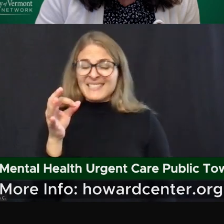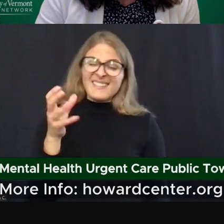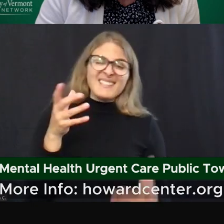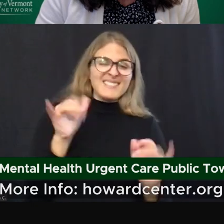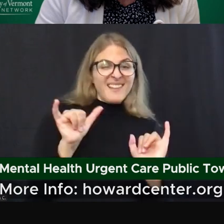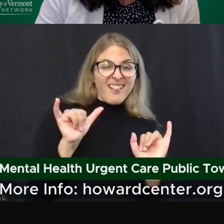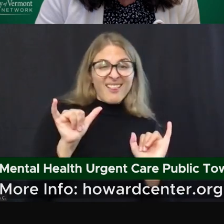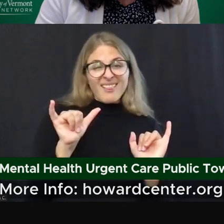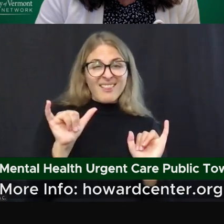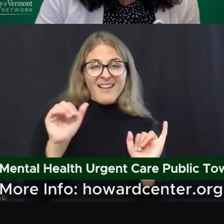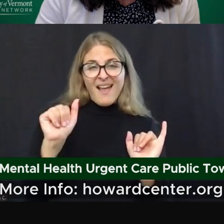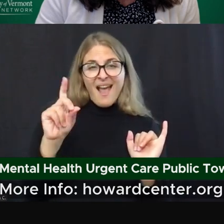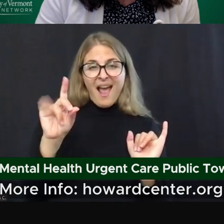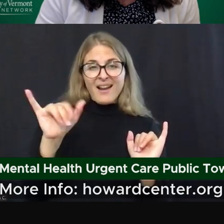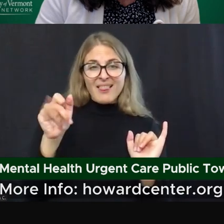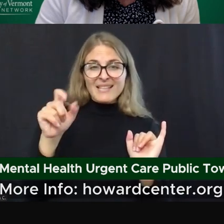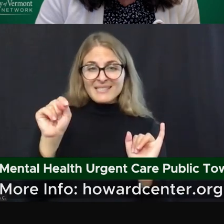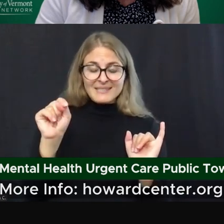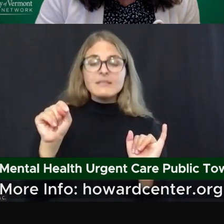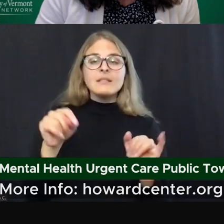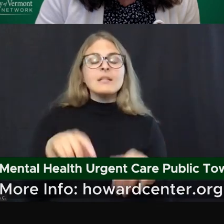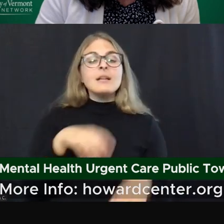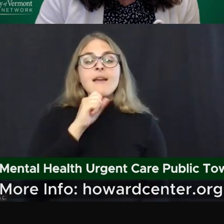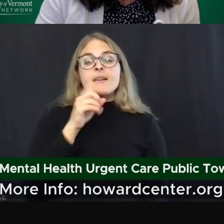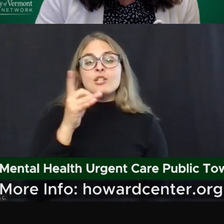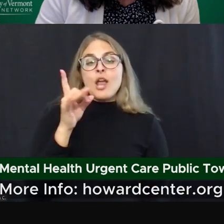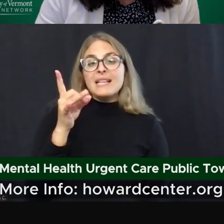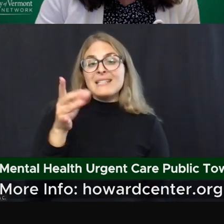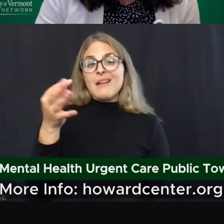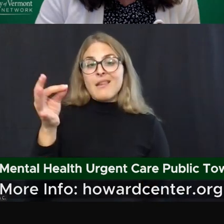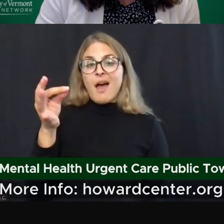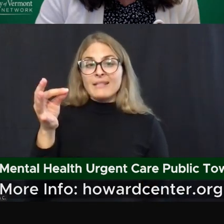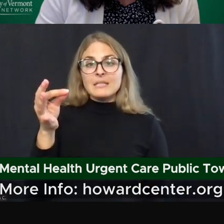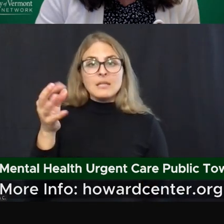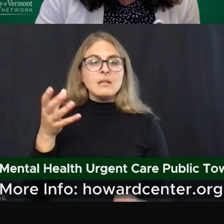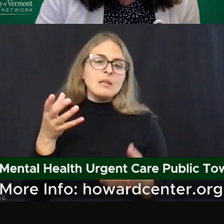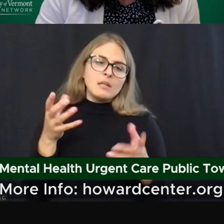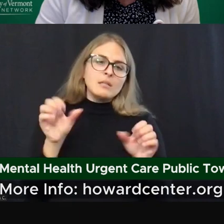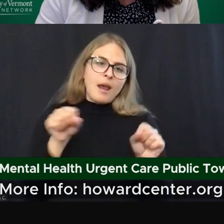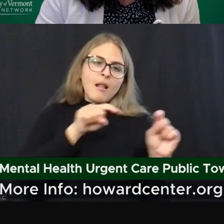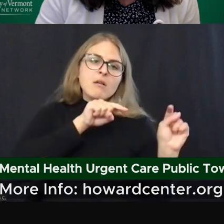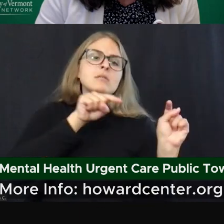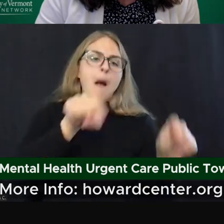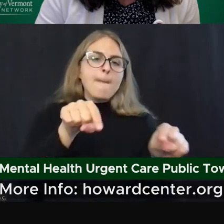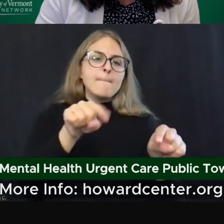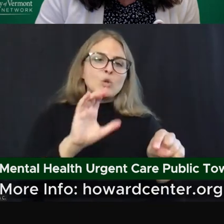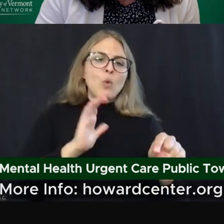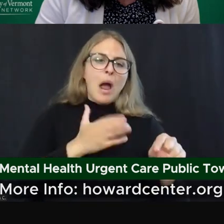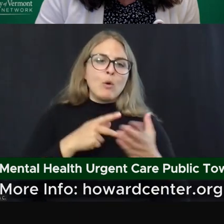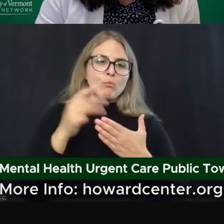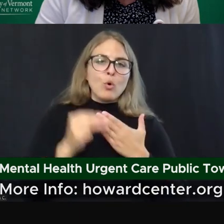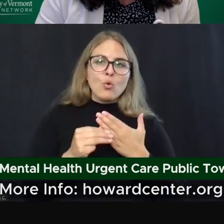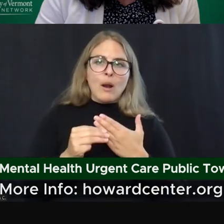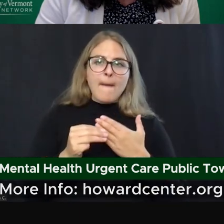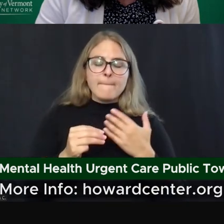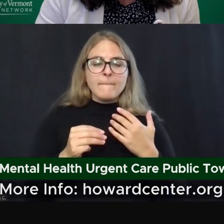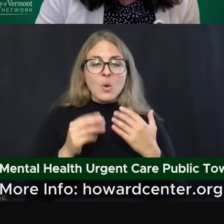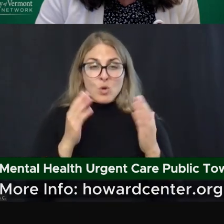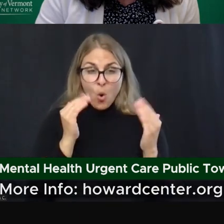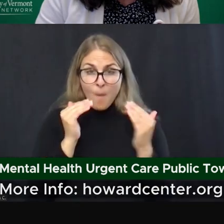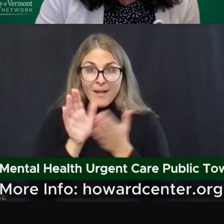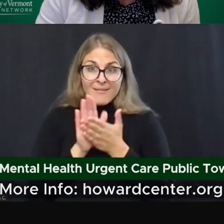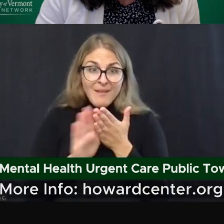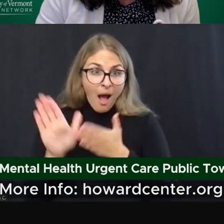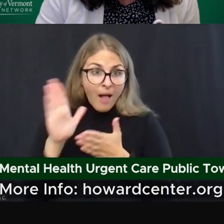adolescents in some way. 18 and 19 year olds, young adults can absolutely access the program. We're hoping that our college student